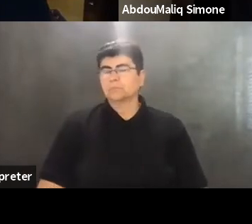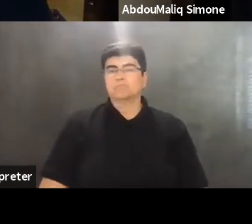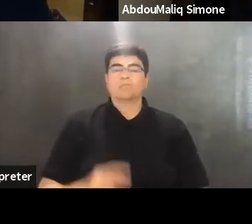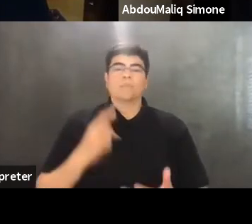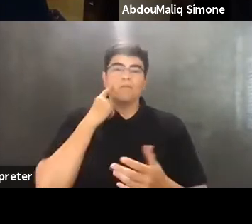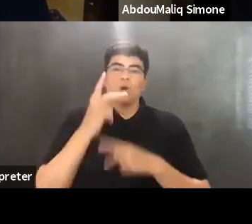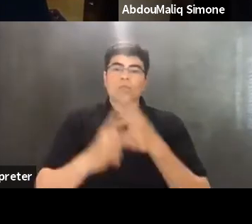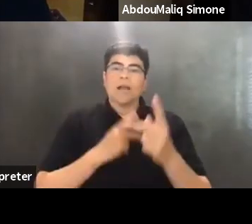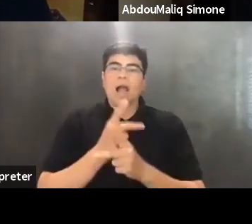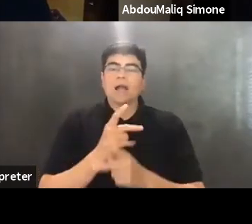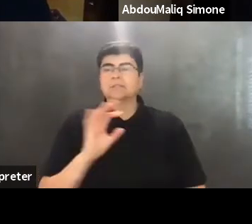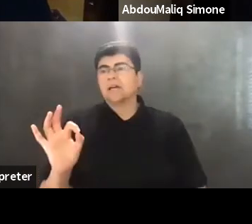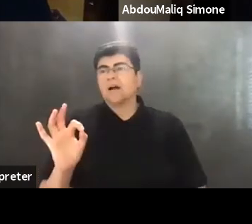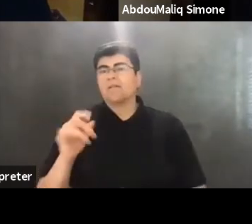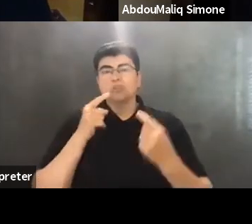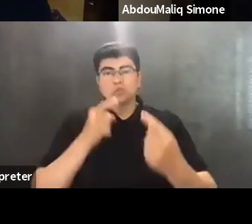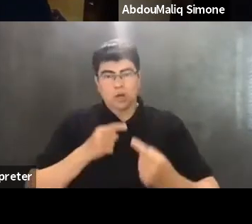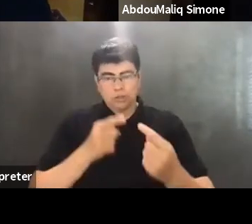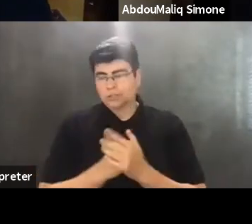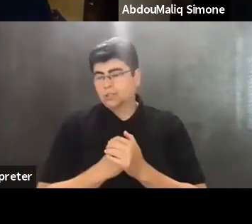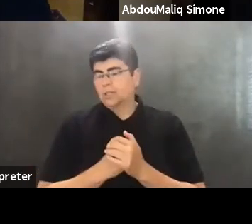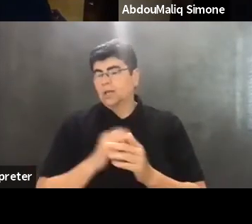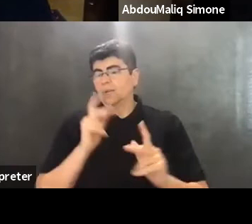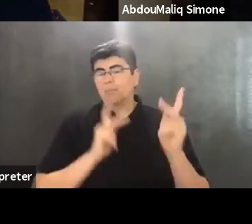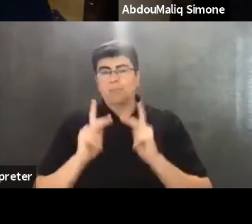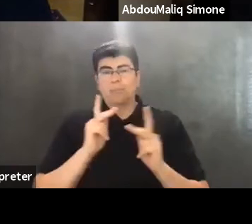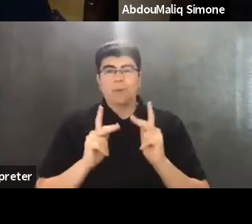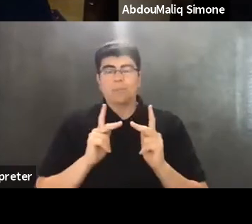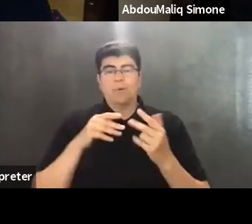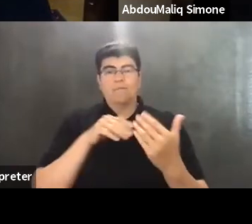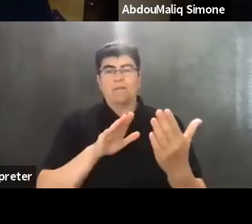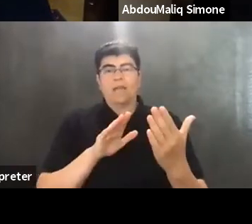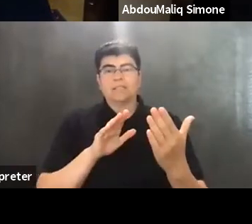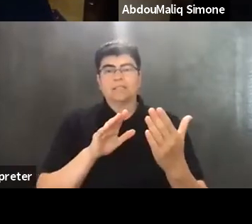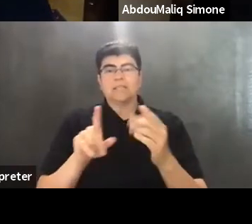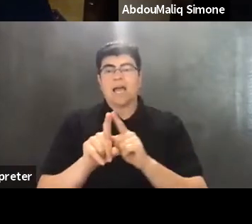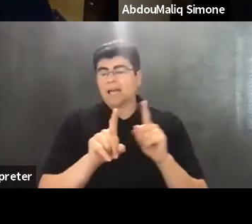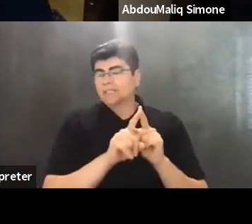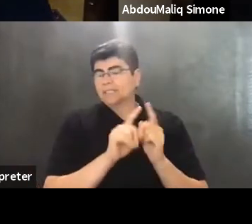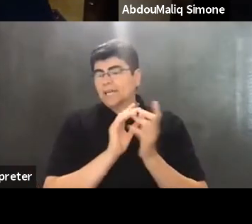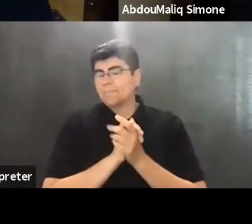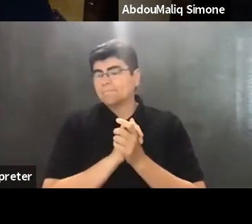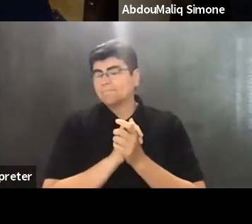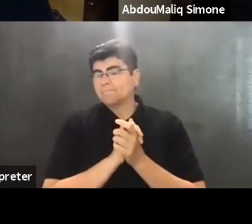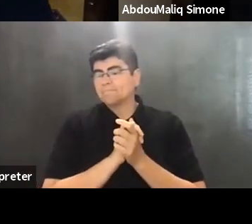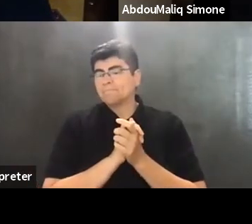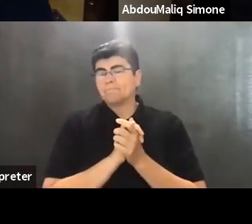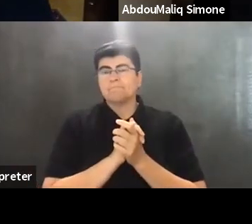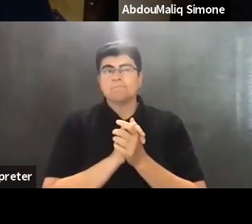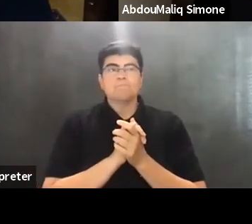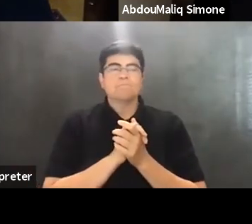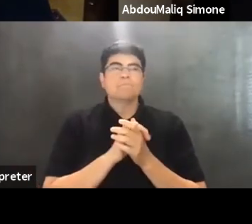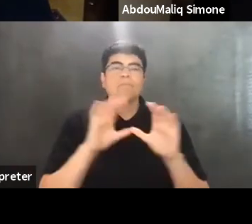um, struggles that people face as, um, uh, they're doing